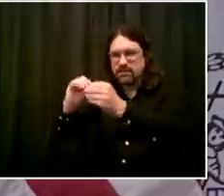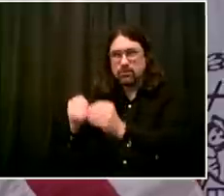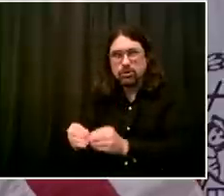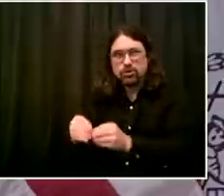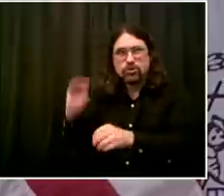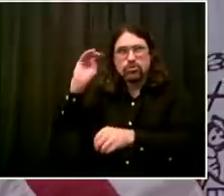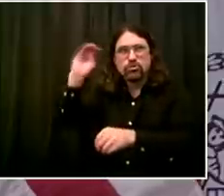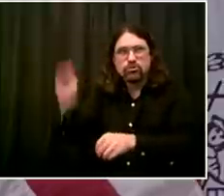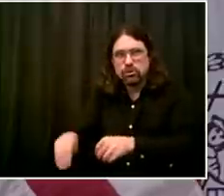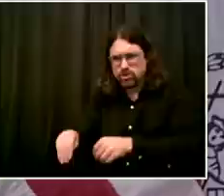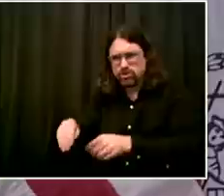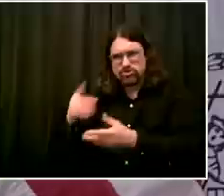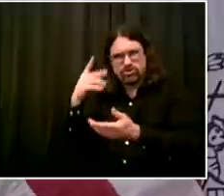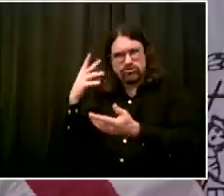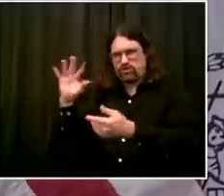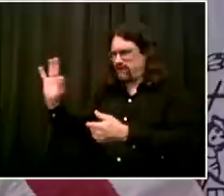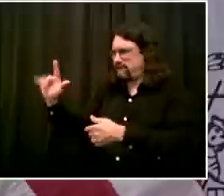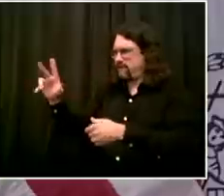Um,